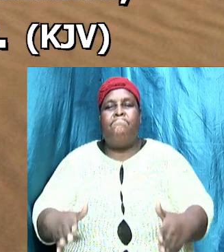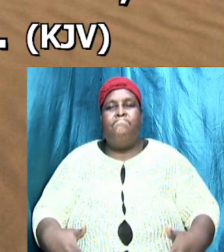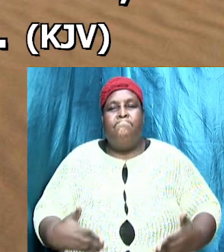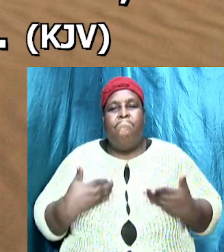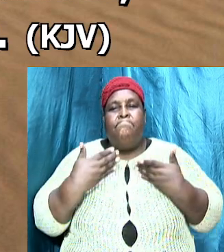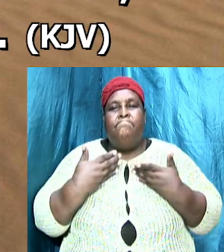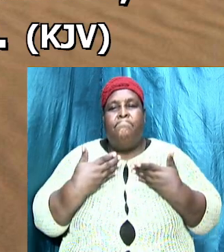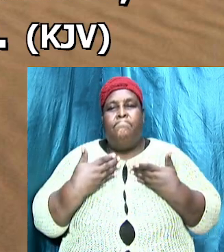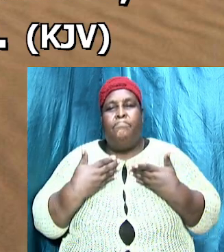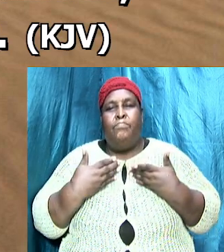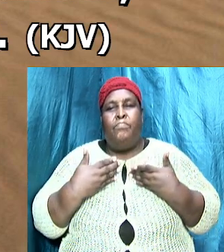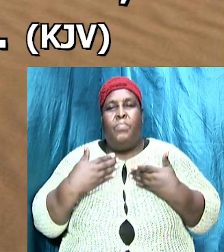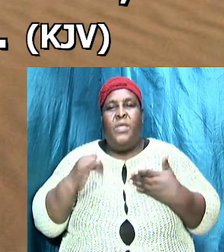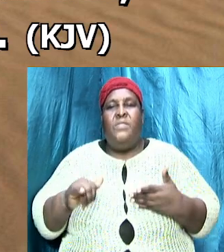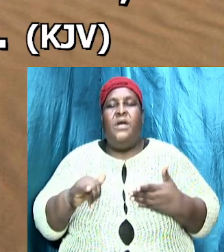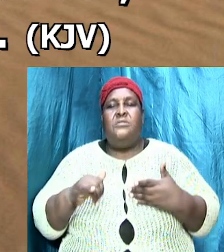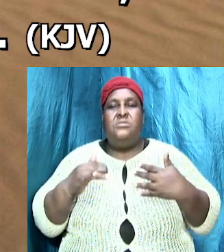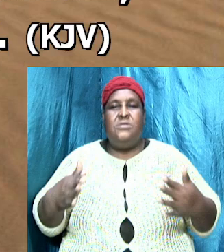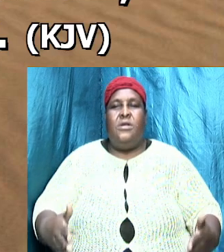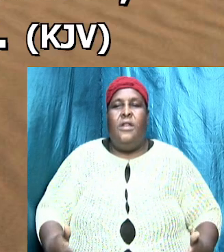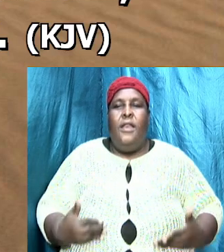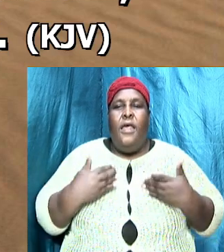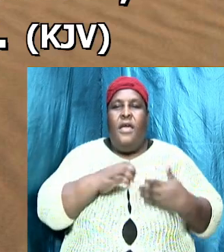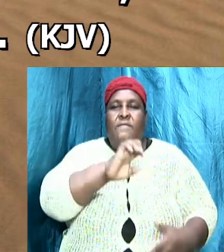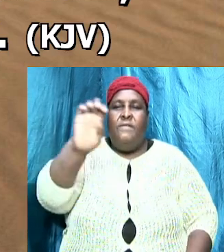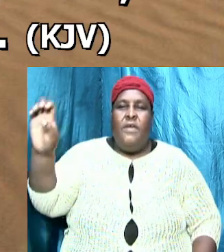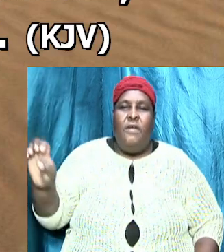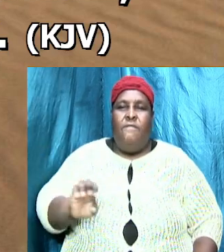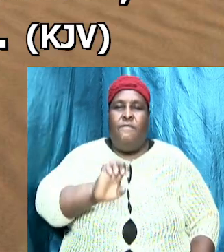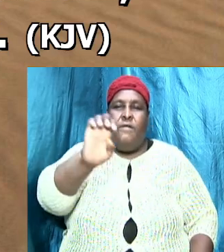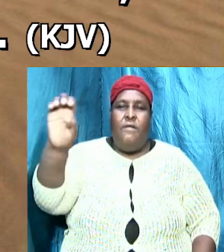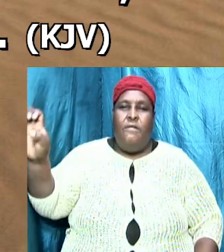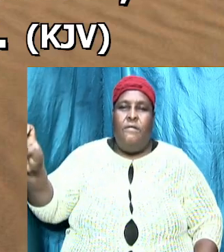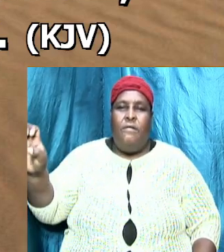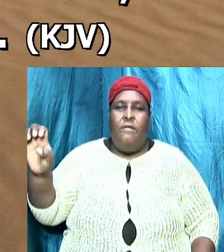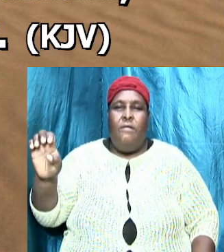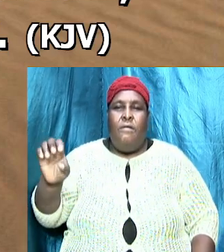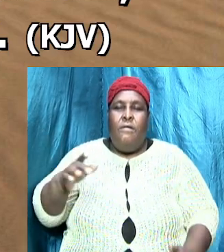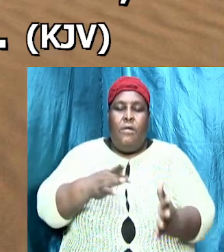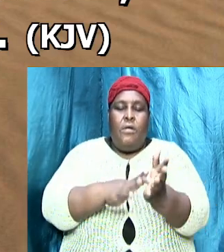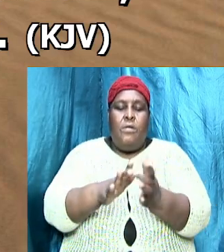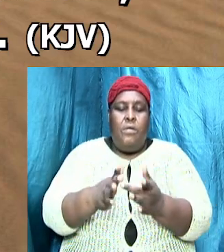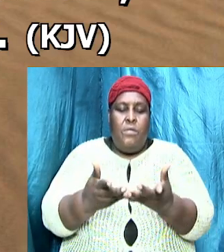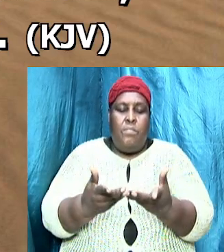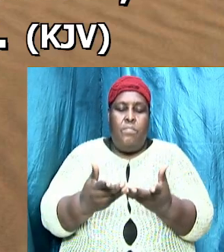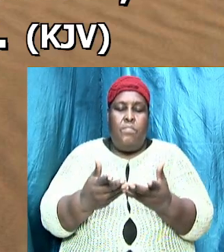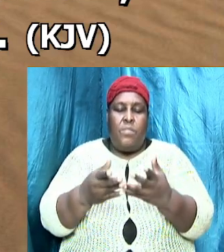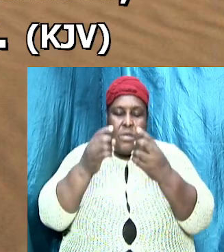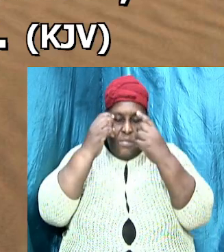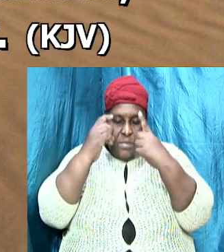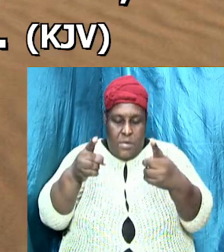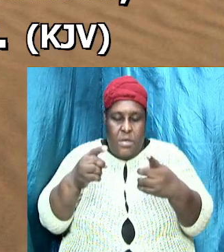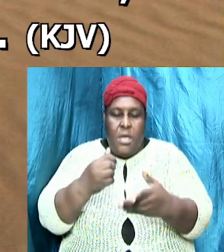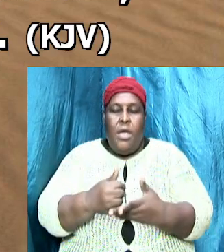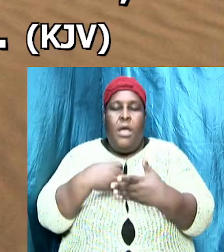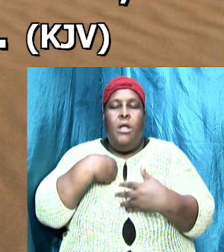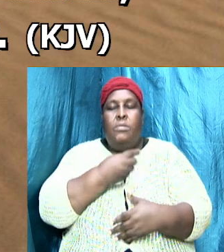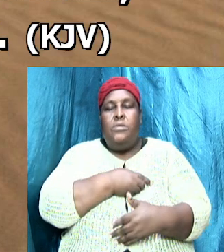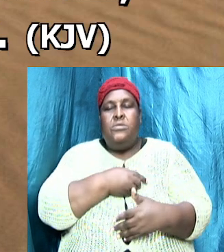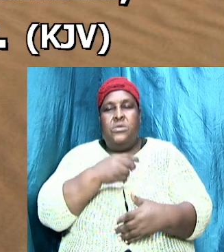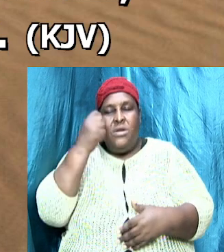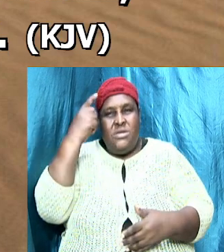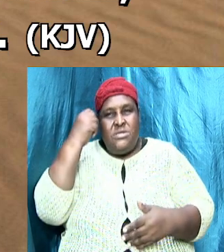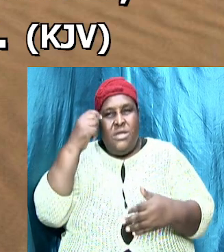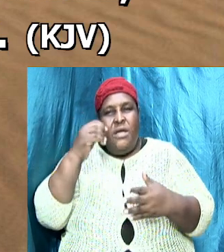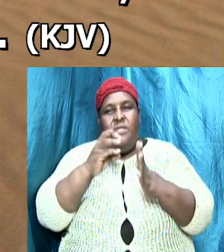and that is life eternal so biblical doctrine then helps us to understand the will of God for our lives